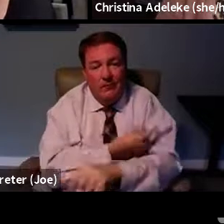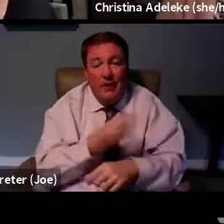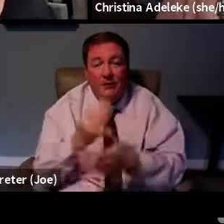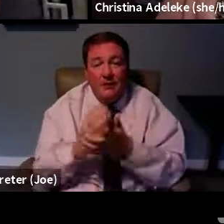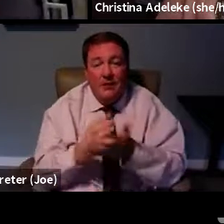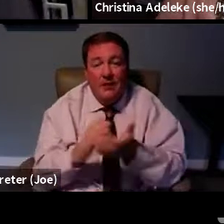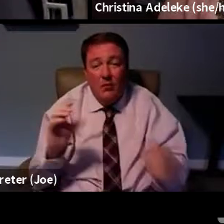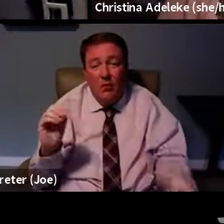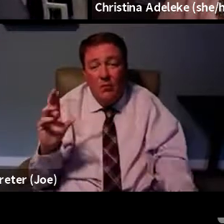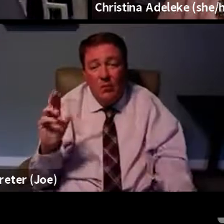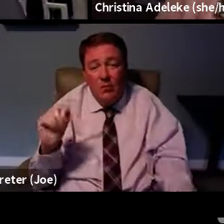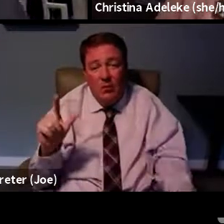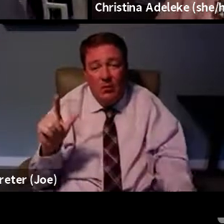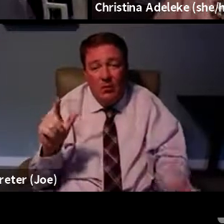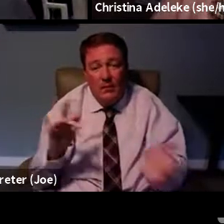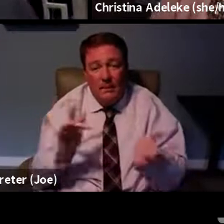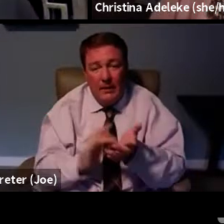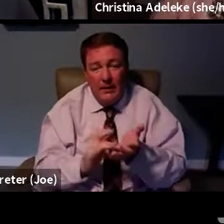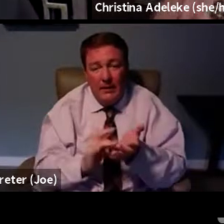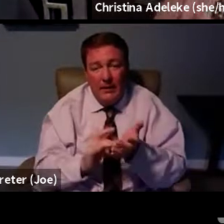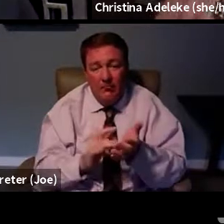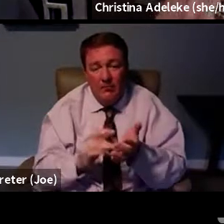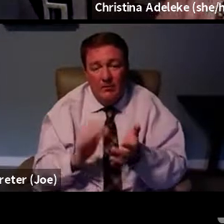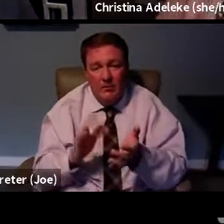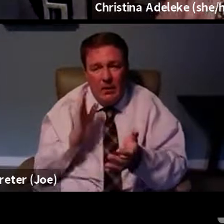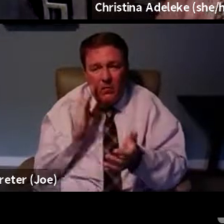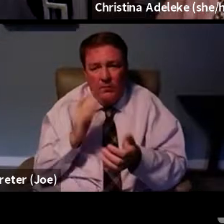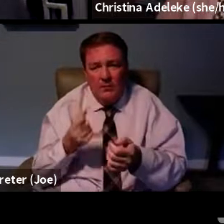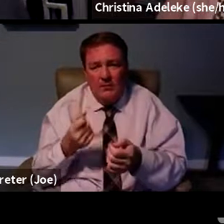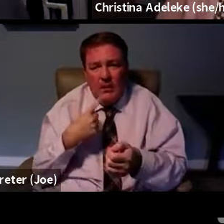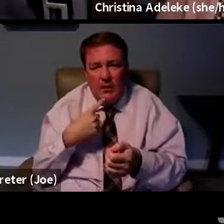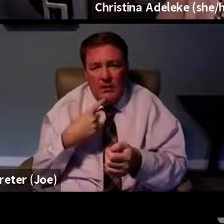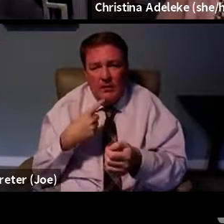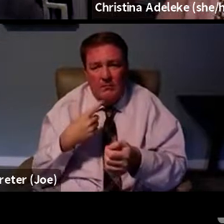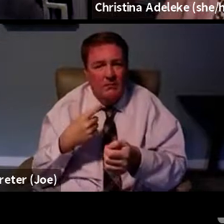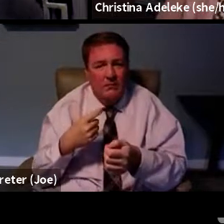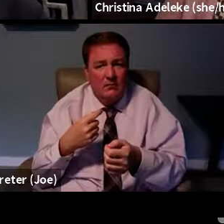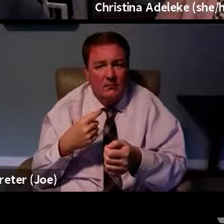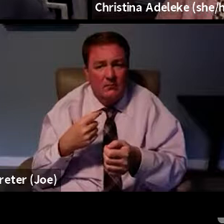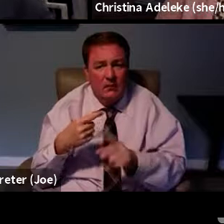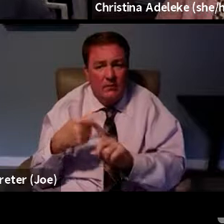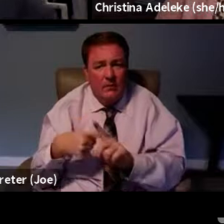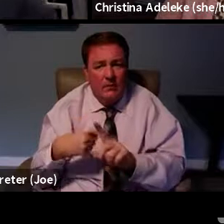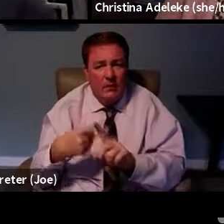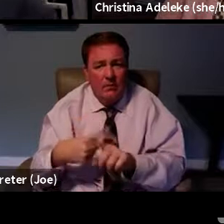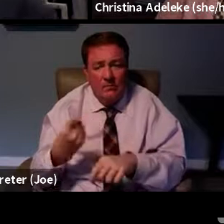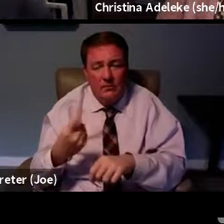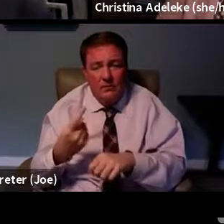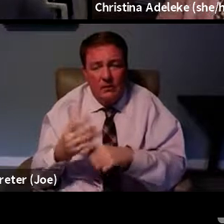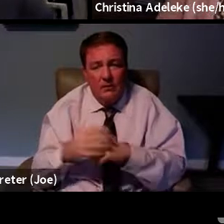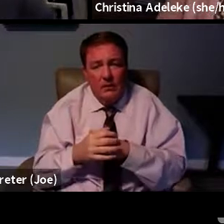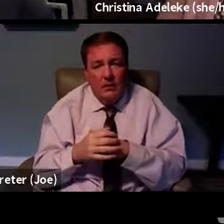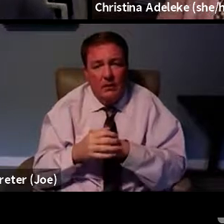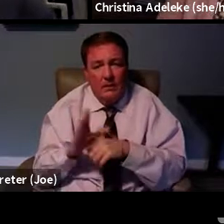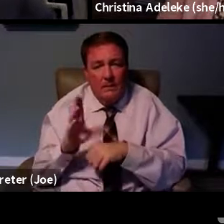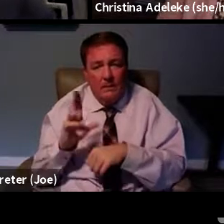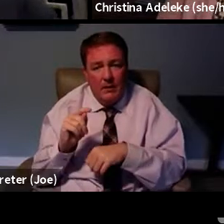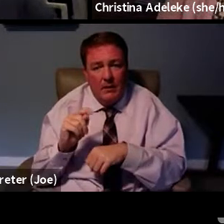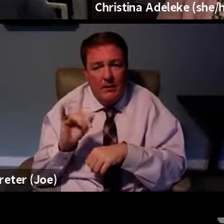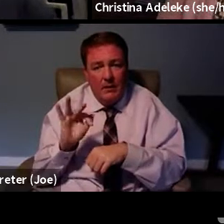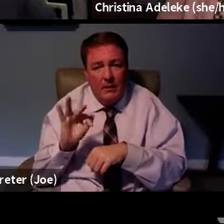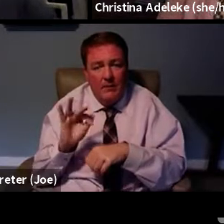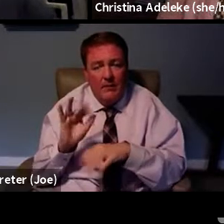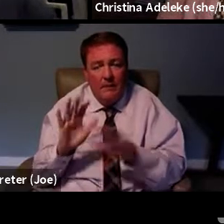medications that are going to be taken orally just every month or something like that. But if you think,